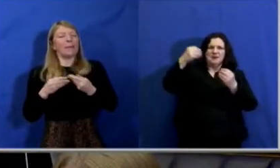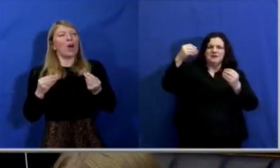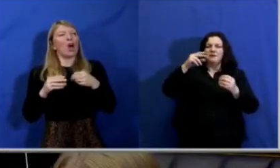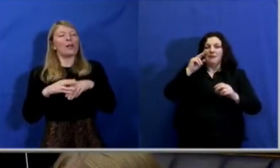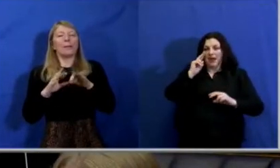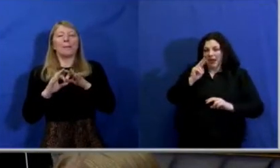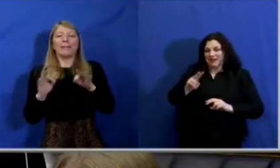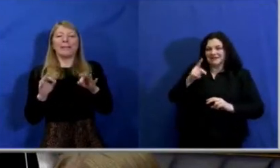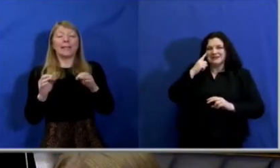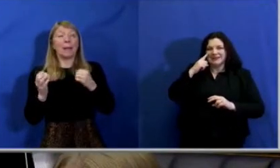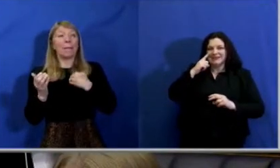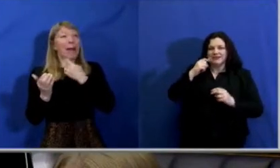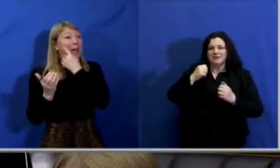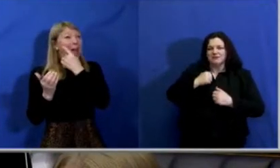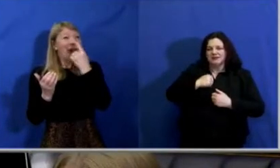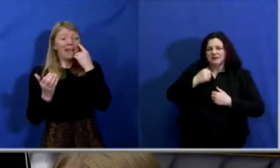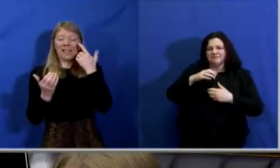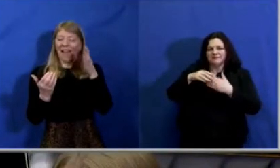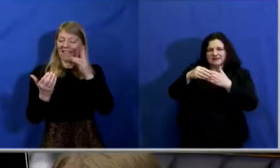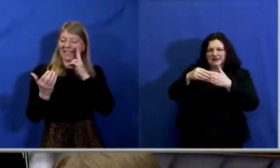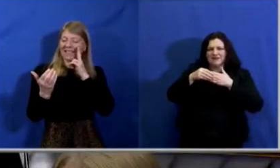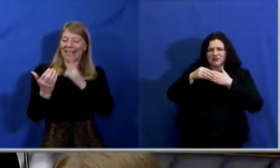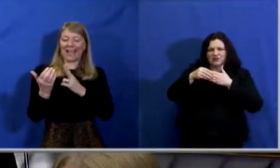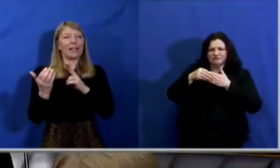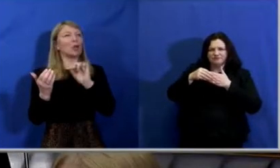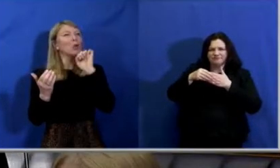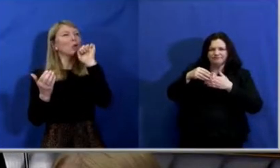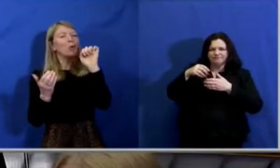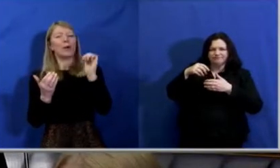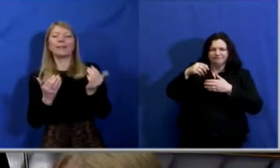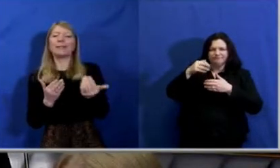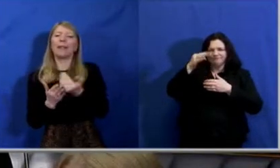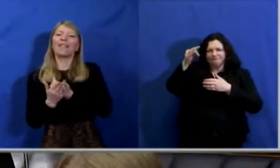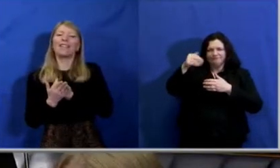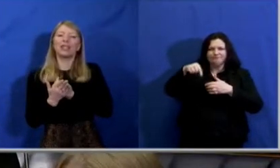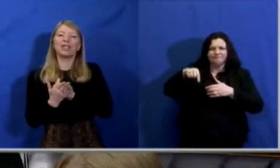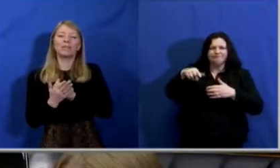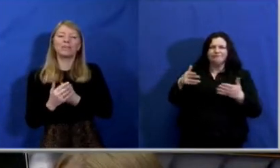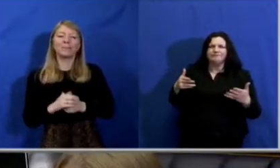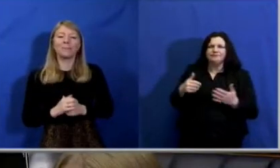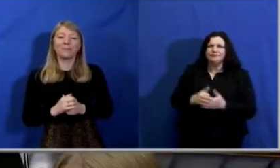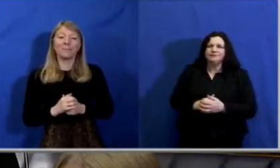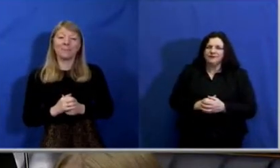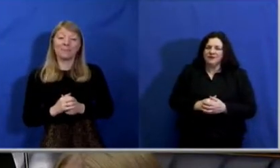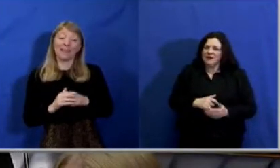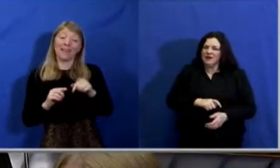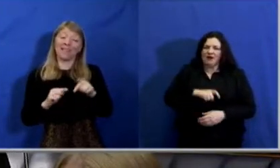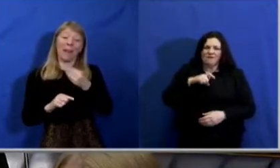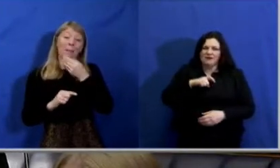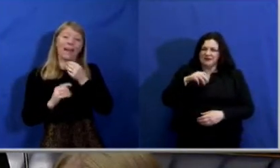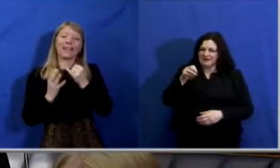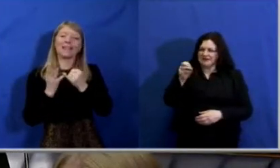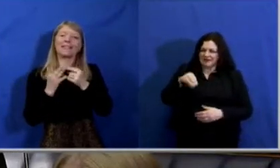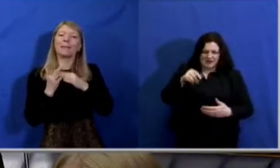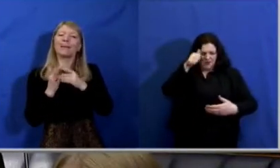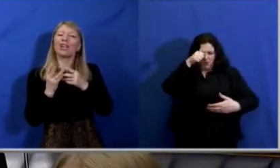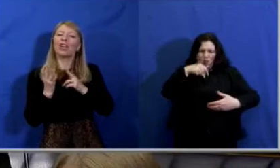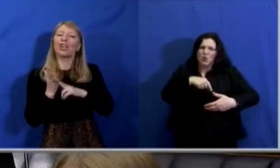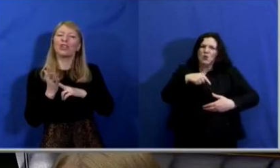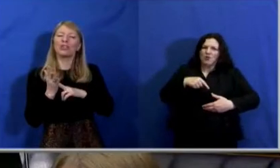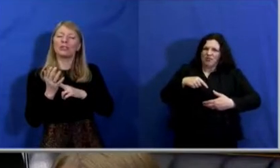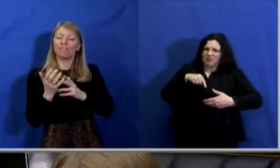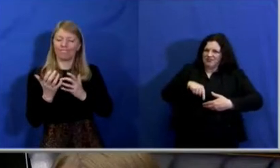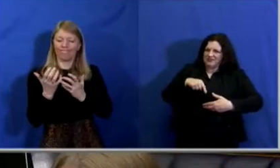thy salvation. And how confident Simeon was that he held in his hand the one